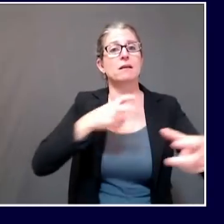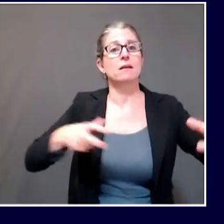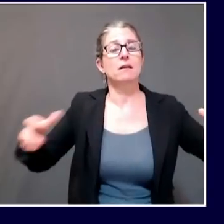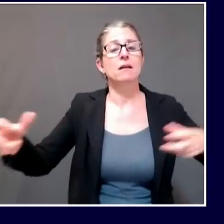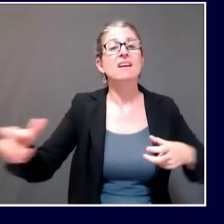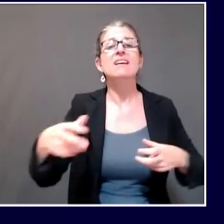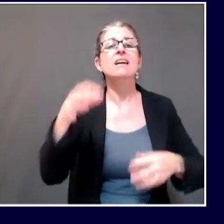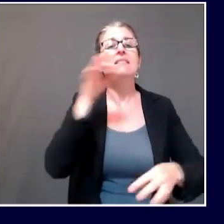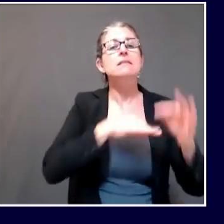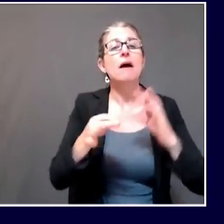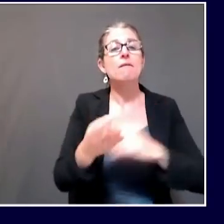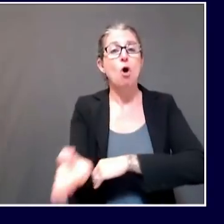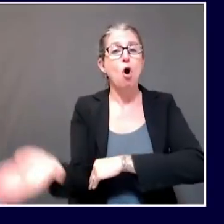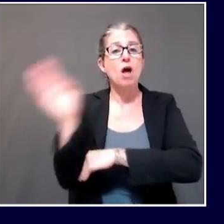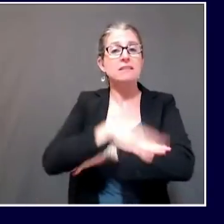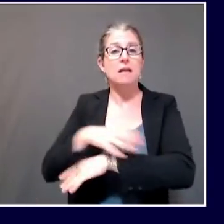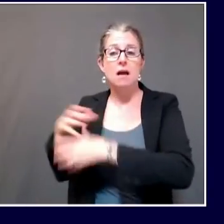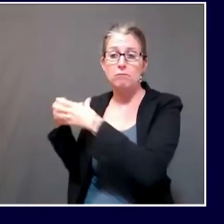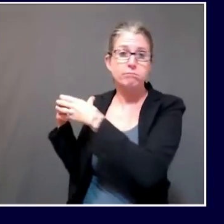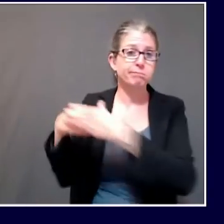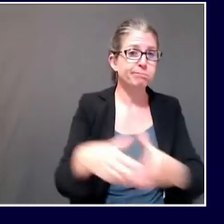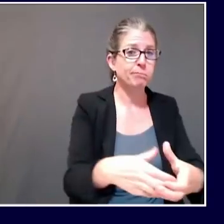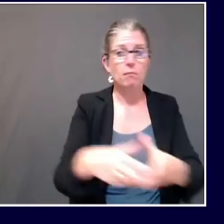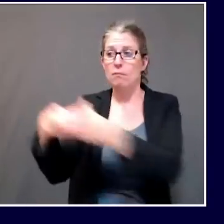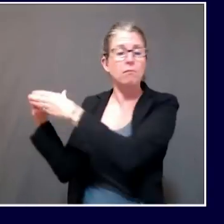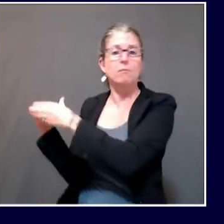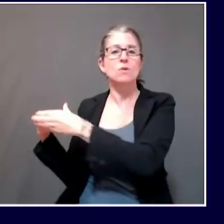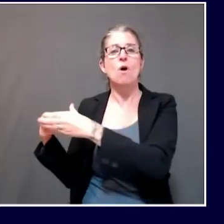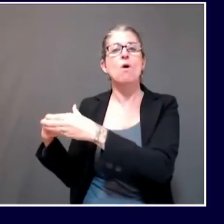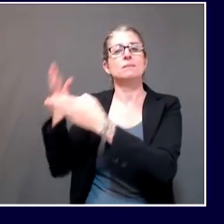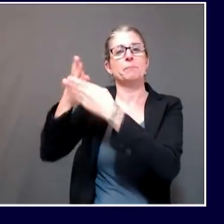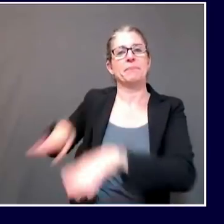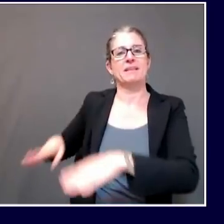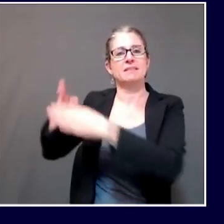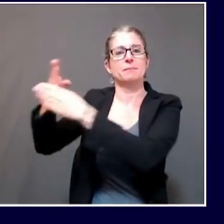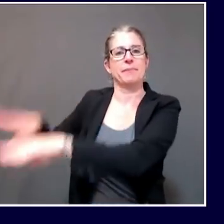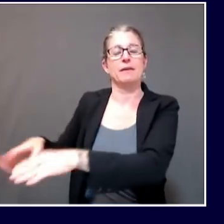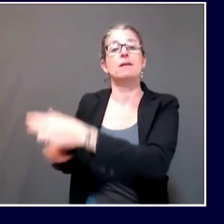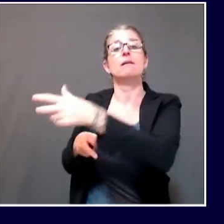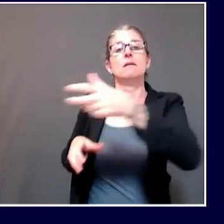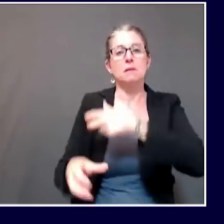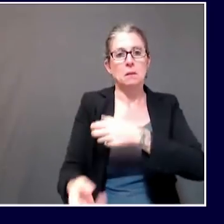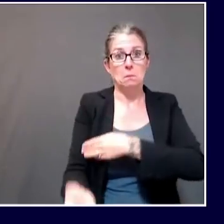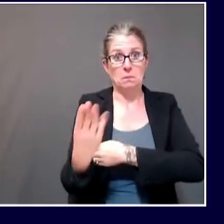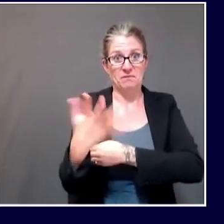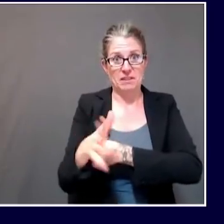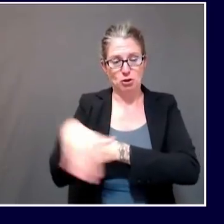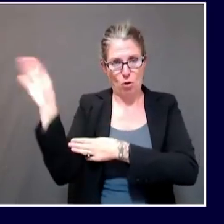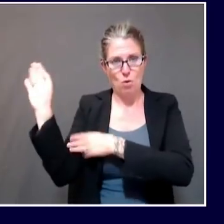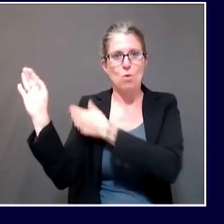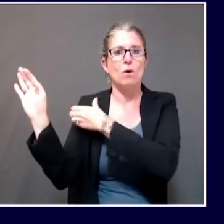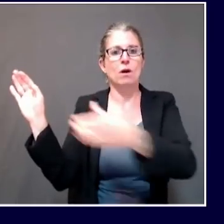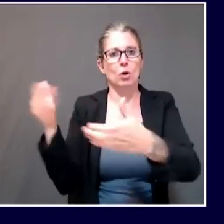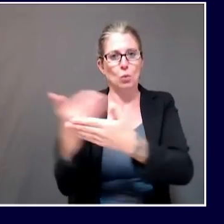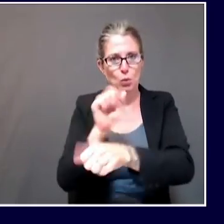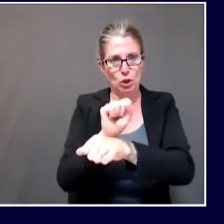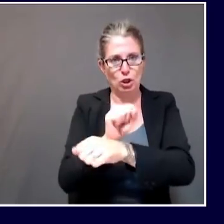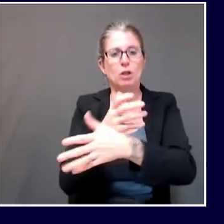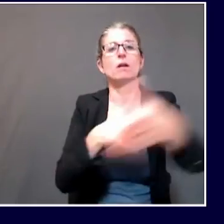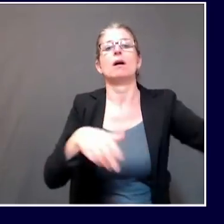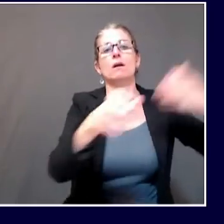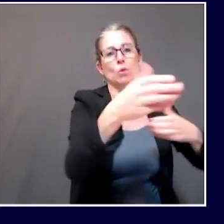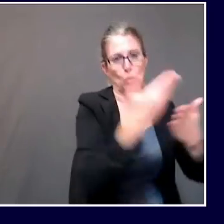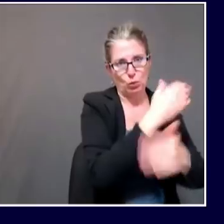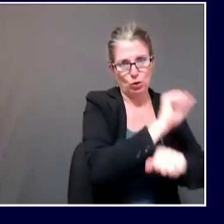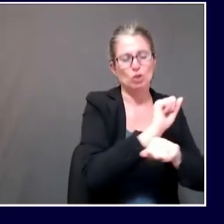all of which that the jail is working to implement right now. So essentially, it would be sort of kind of reminding